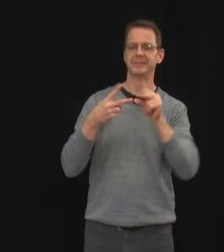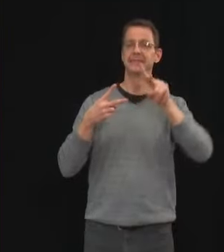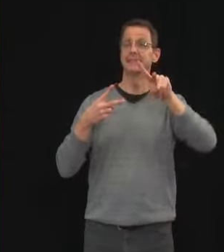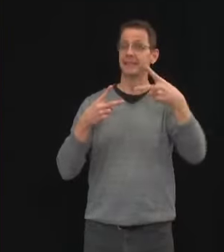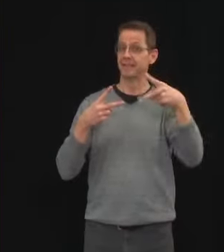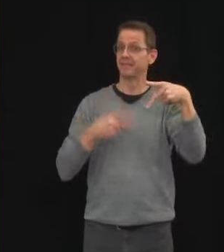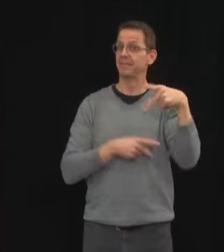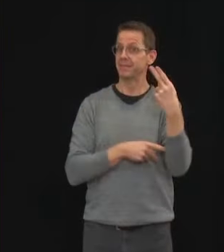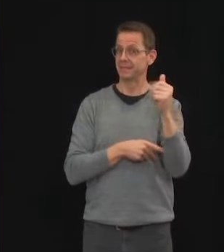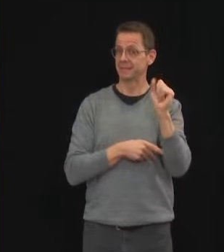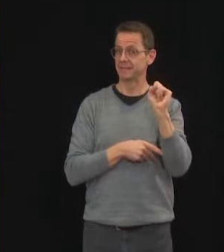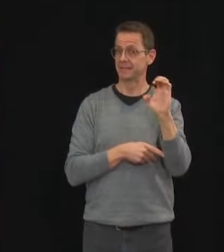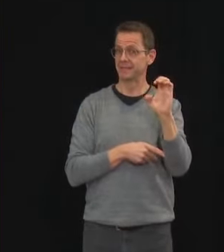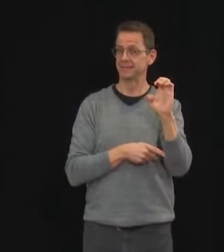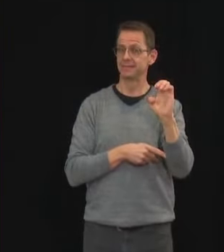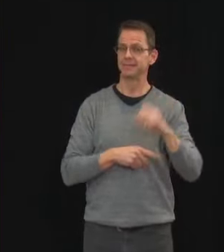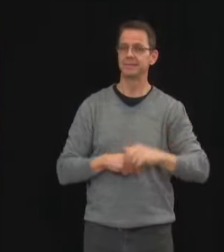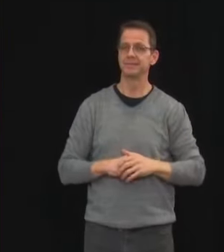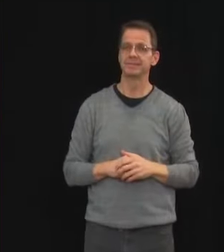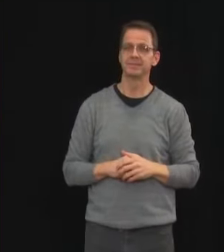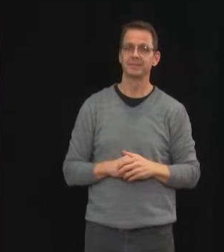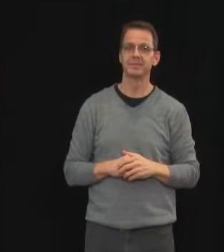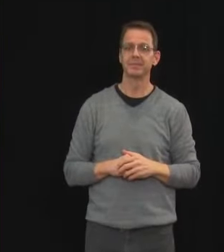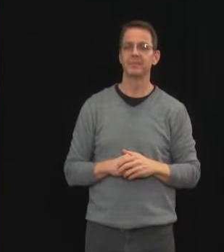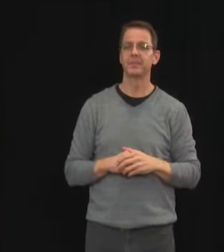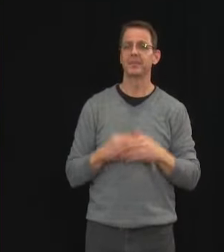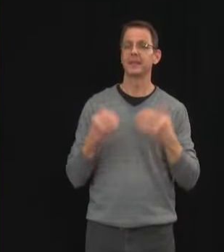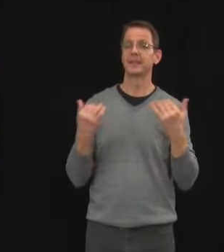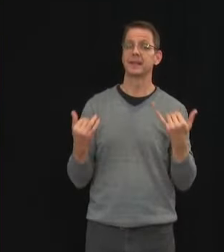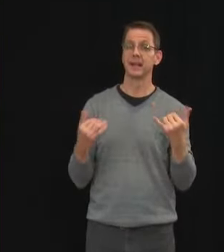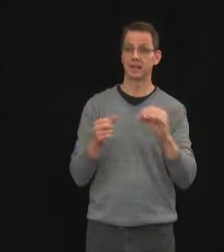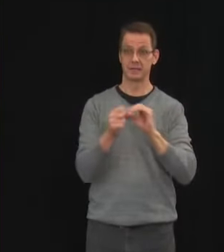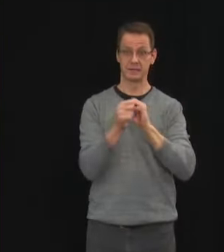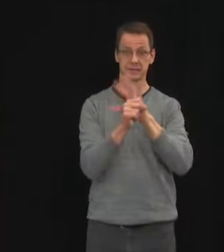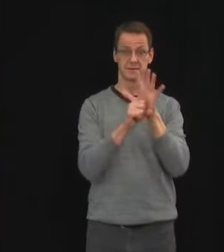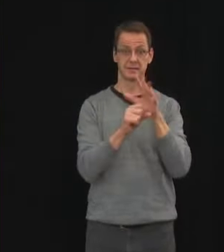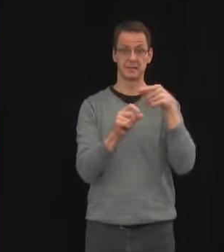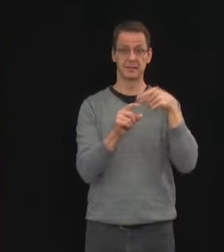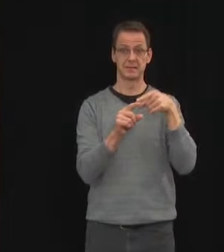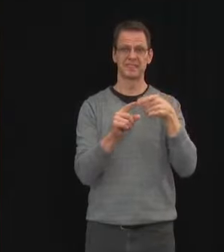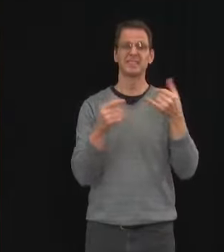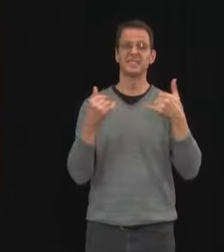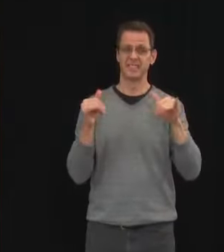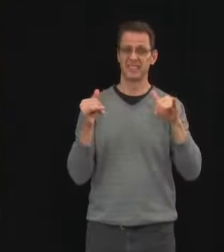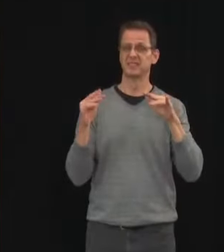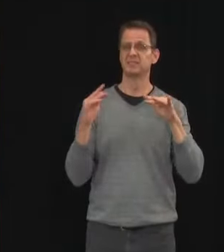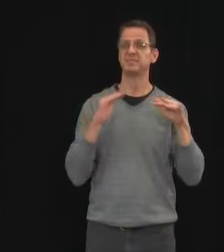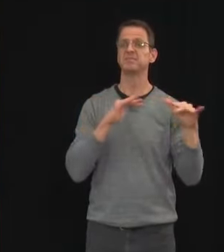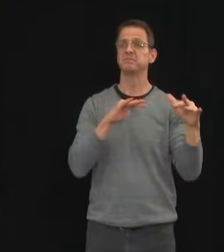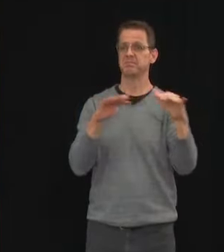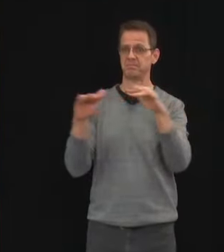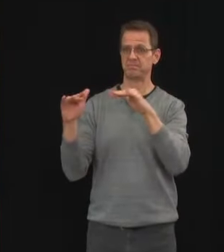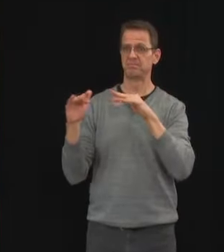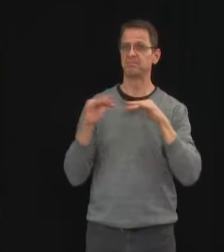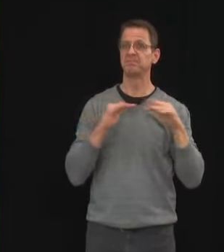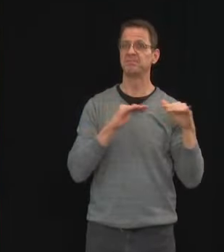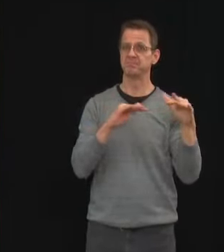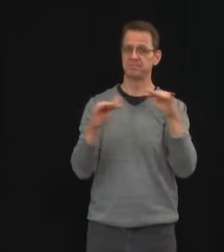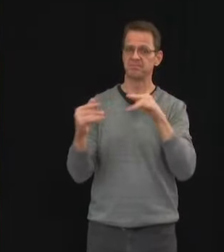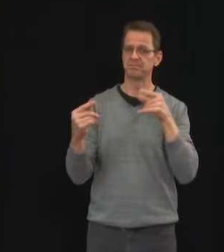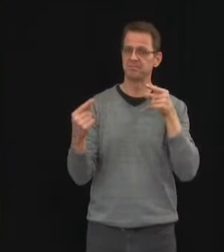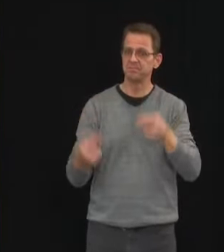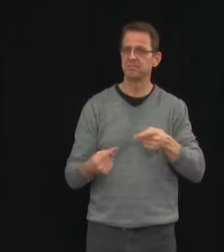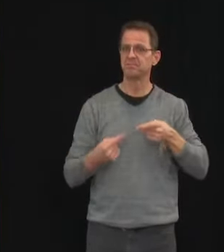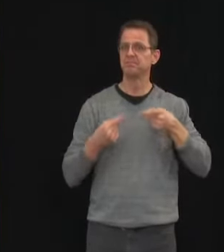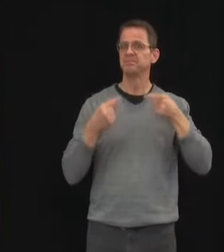our health care system. Still over the past few months Alberta has made tremendous progress. Let